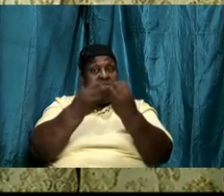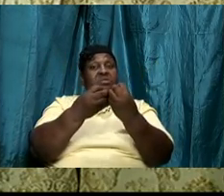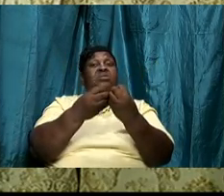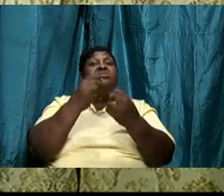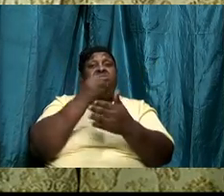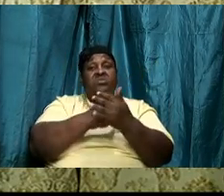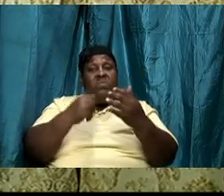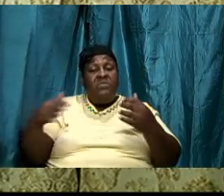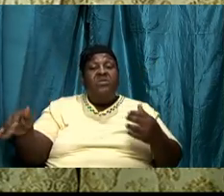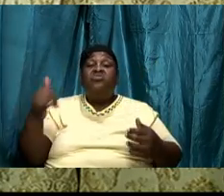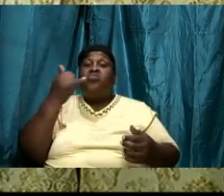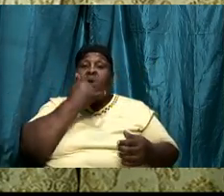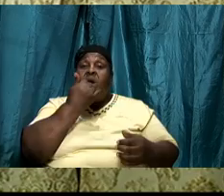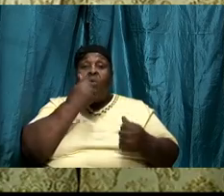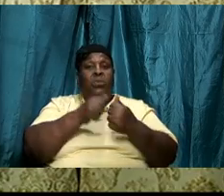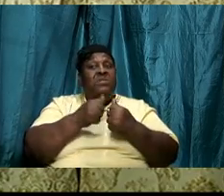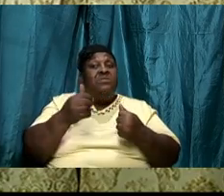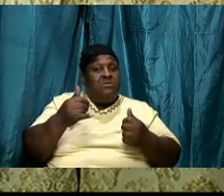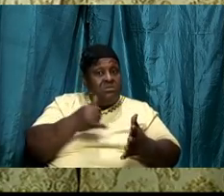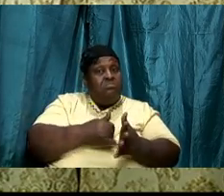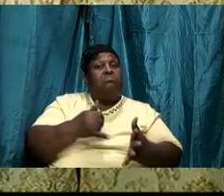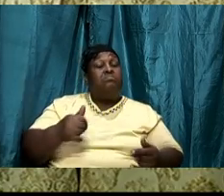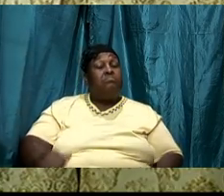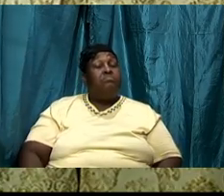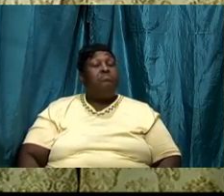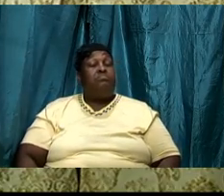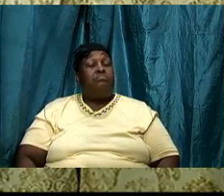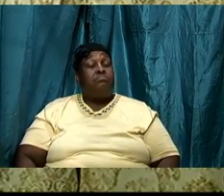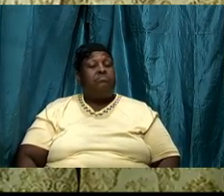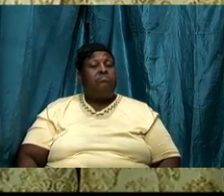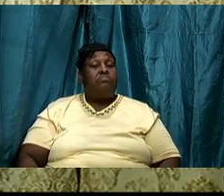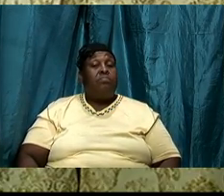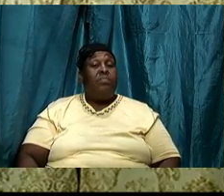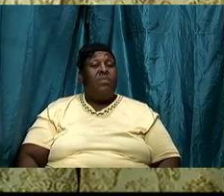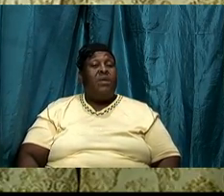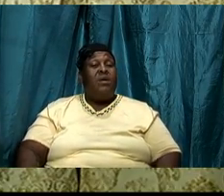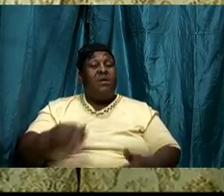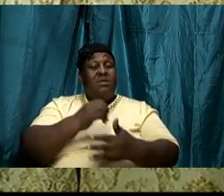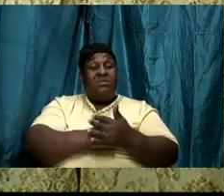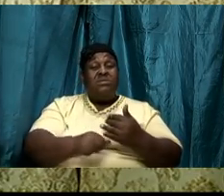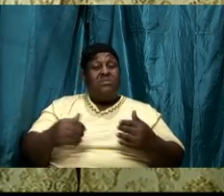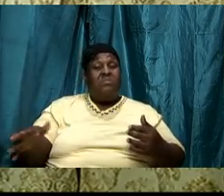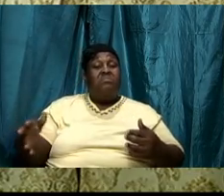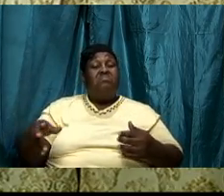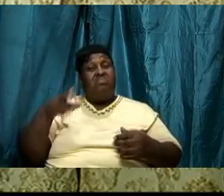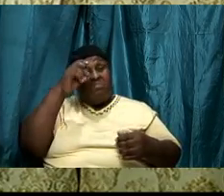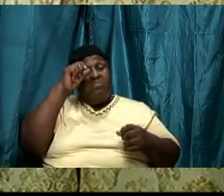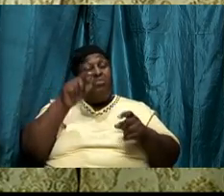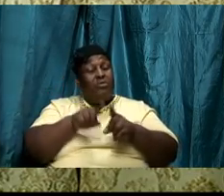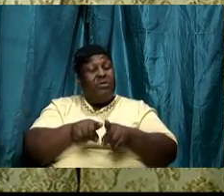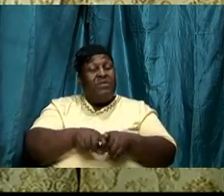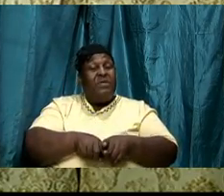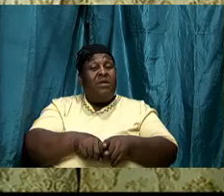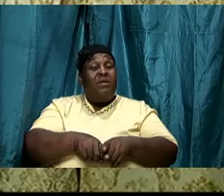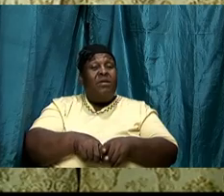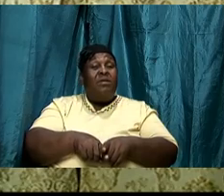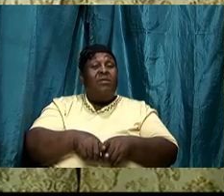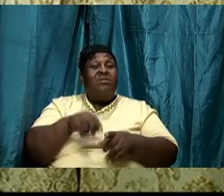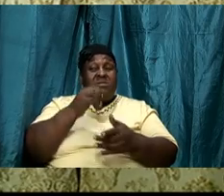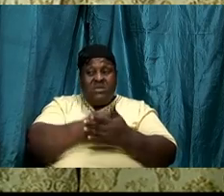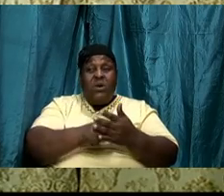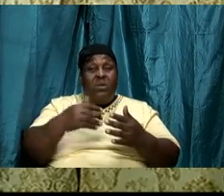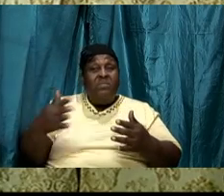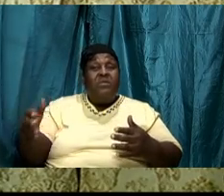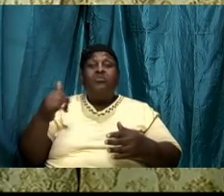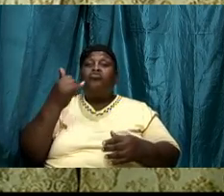something is wrong with certain brotherhoods certain something